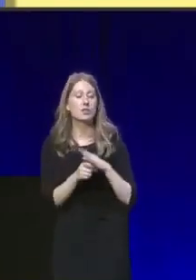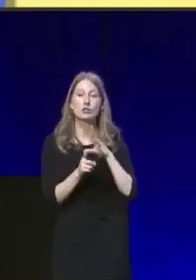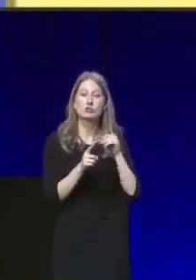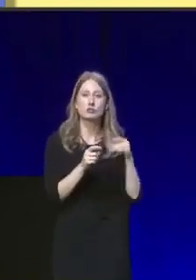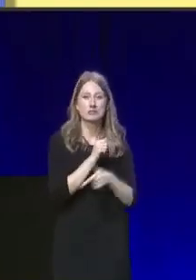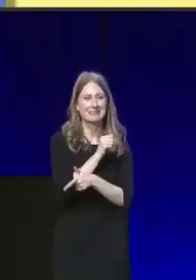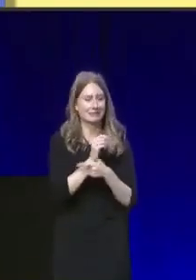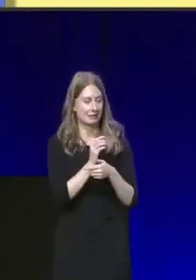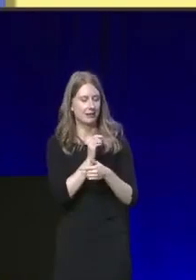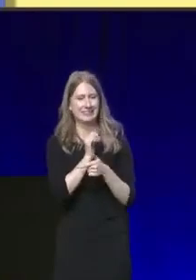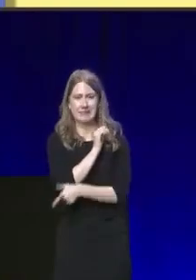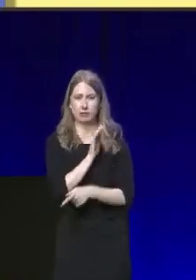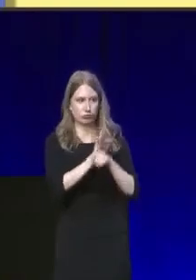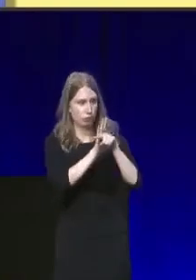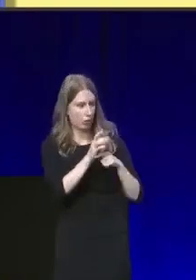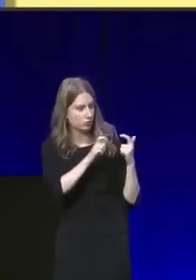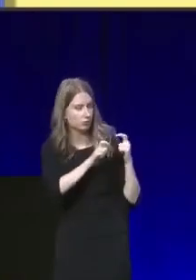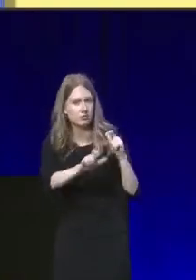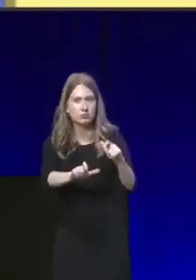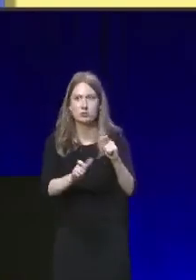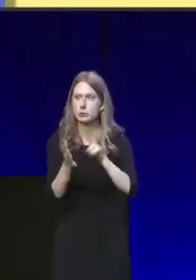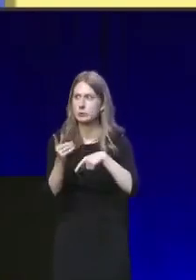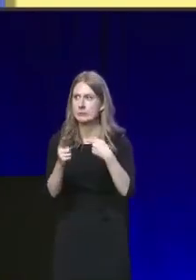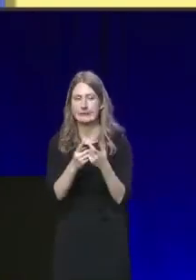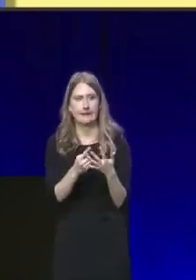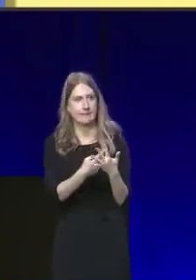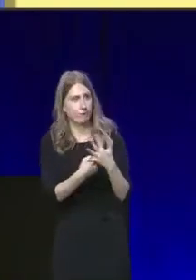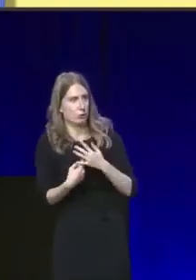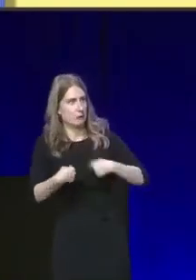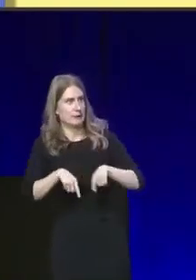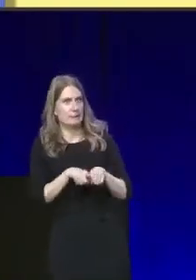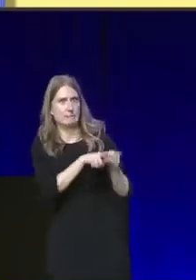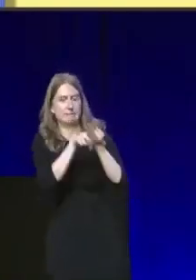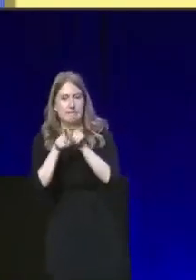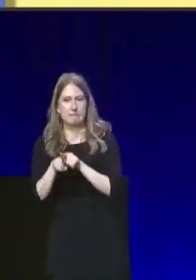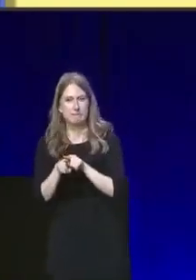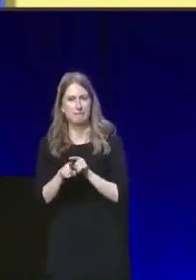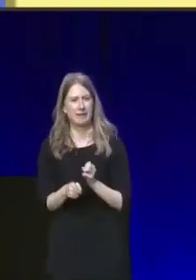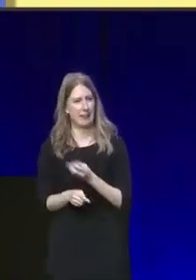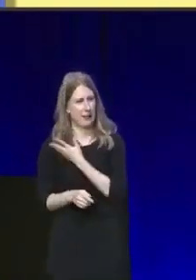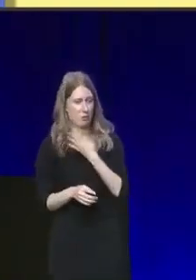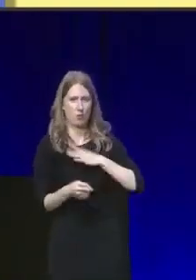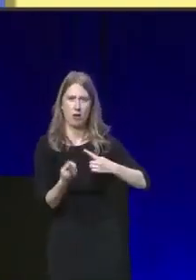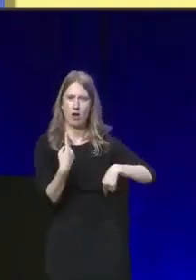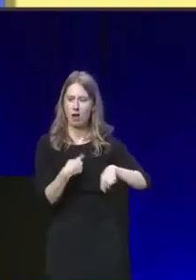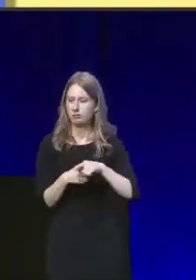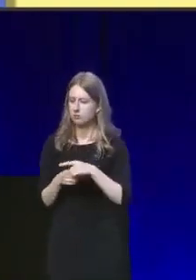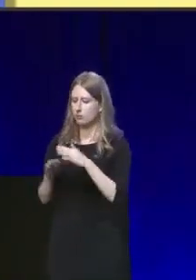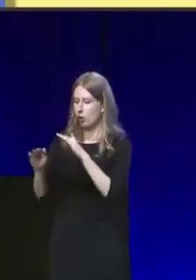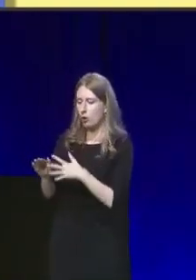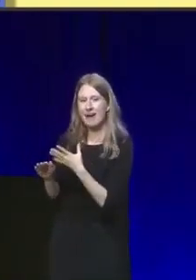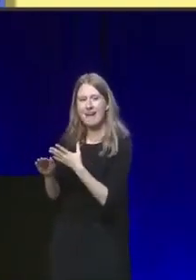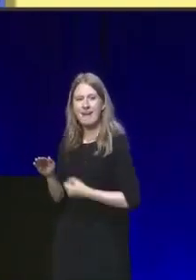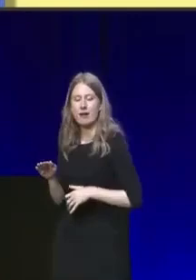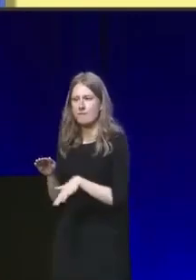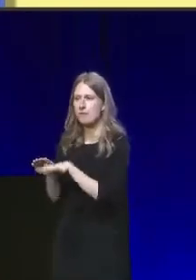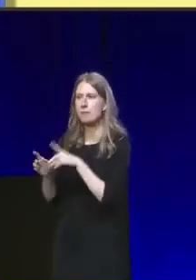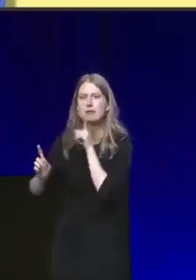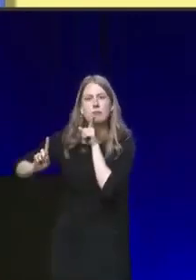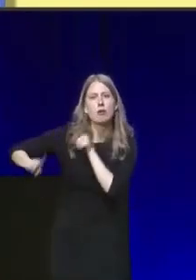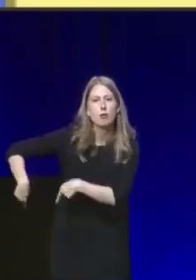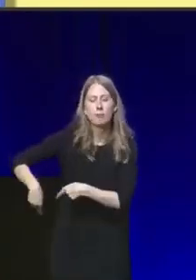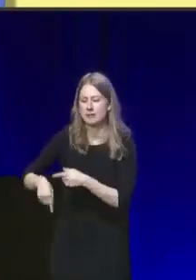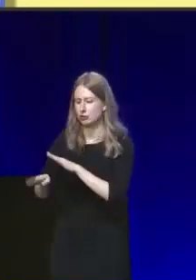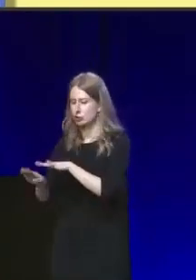extension forcing the whole of the UK to do the same, Labour appear to want us to abandon low-income families, to abandon